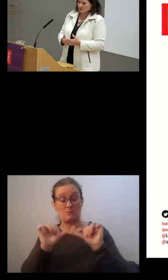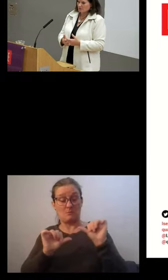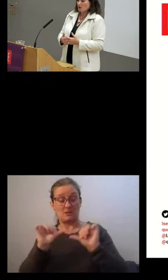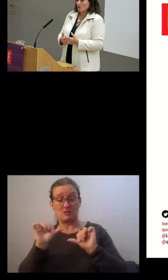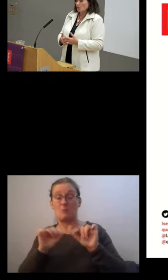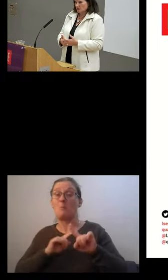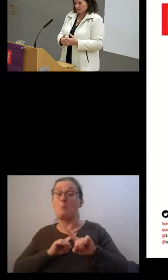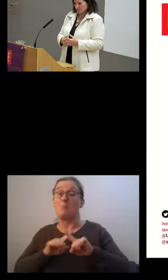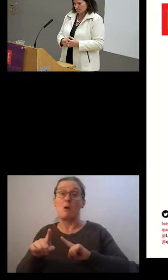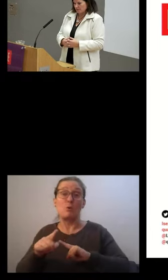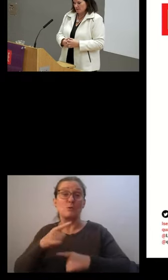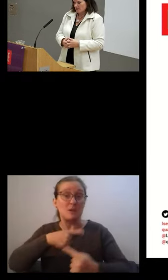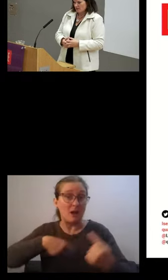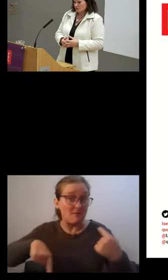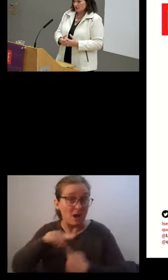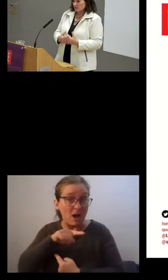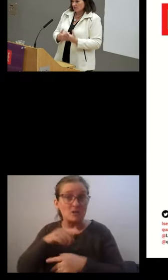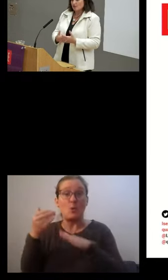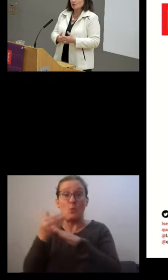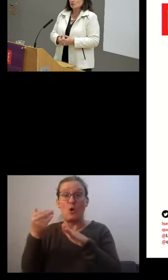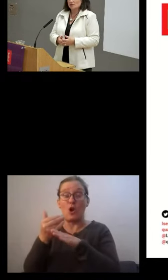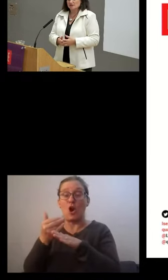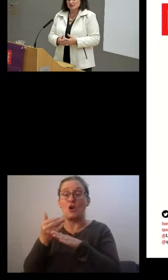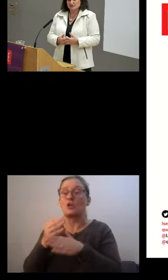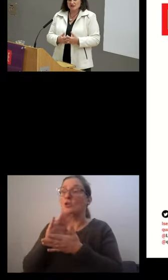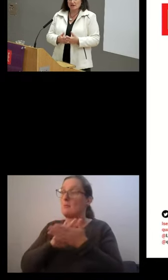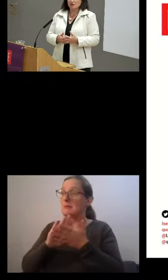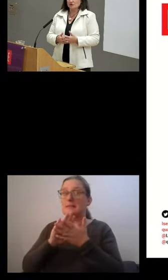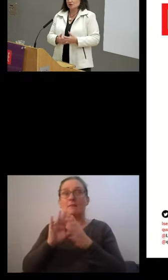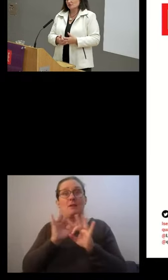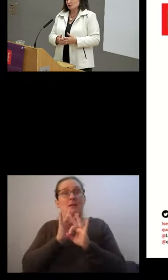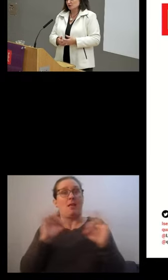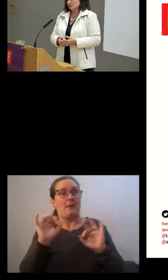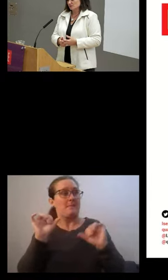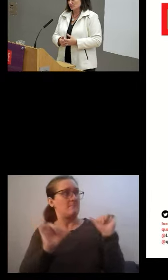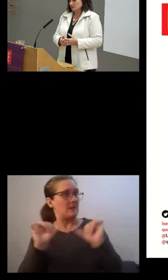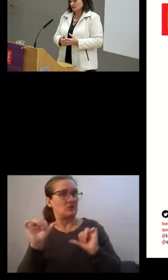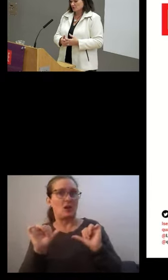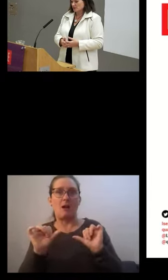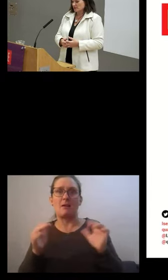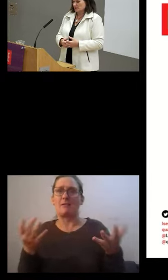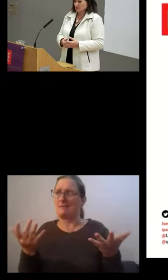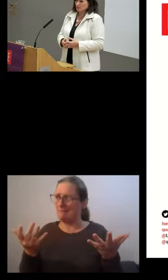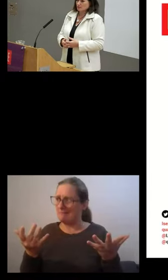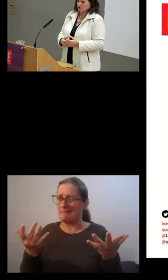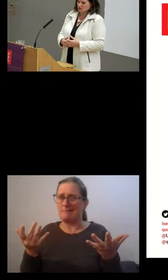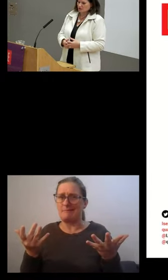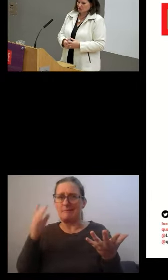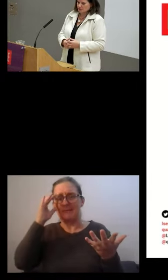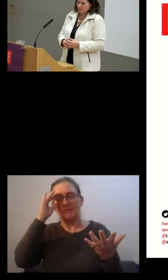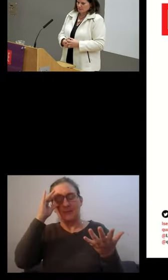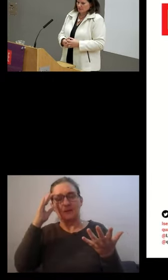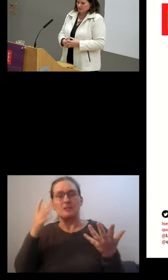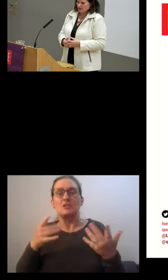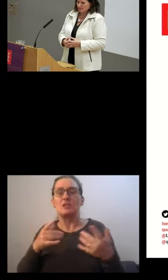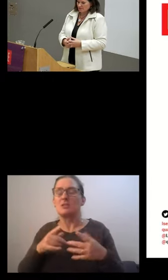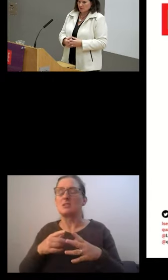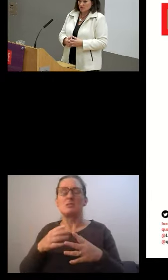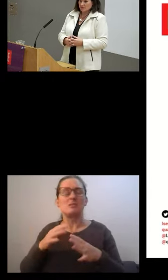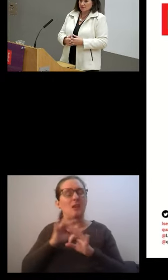most of our time working. So there's nothing worse than dragging yourself to a job that you don't enjoy.